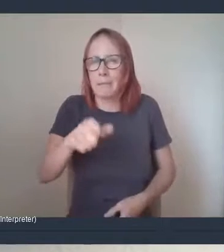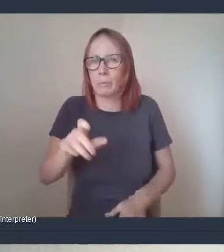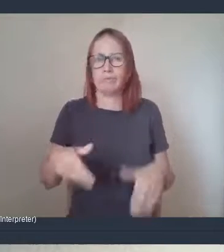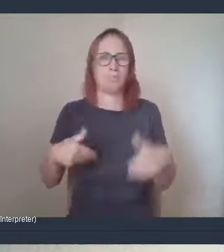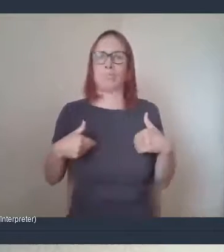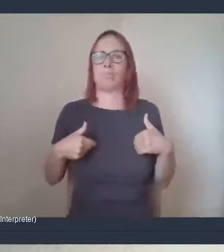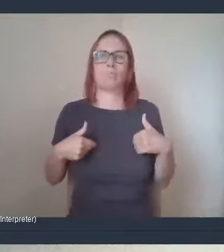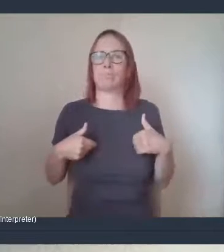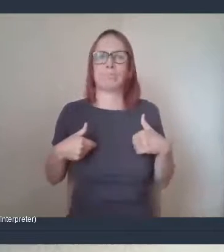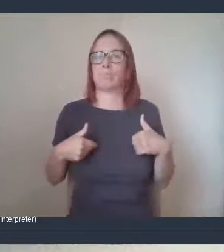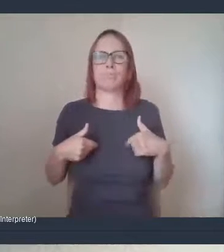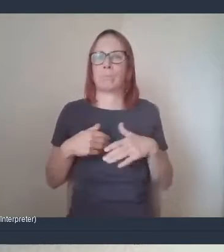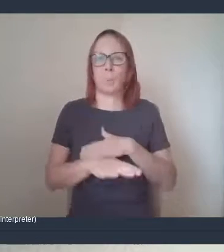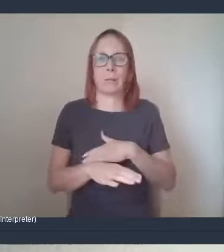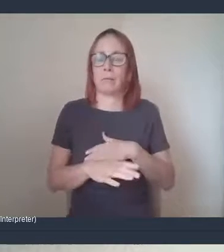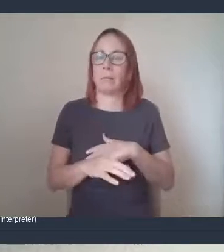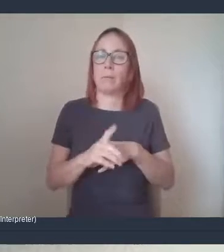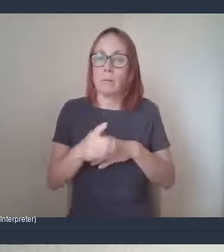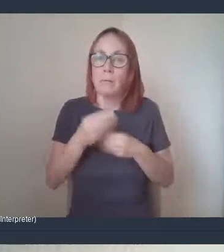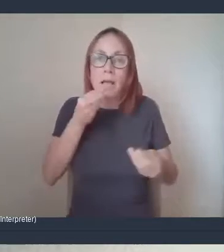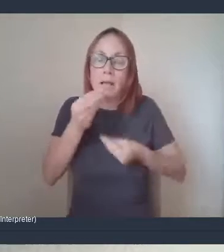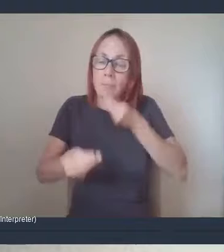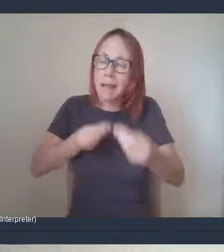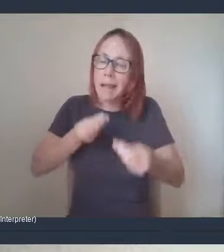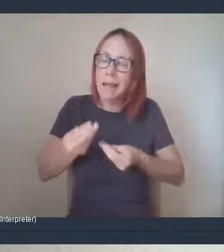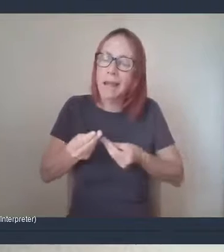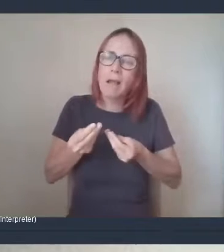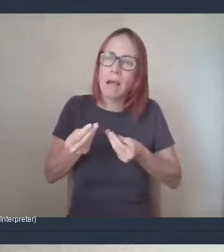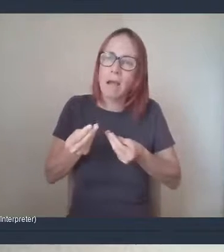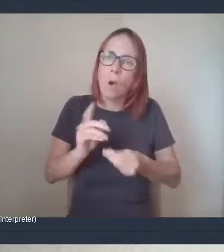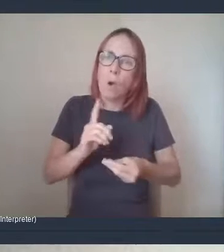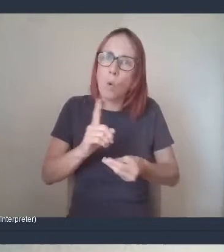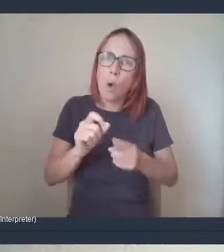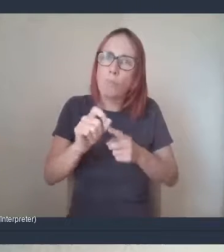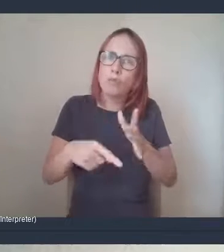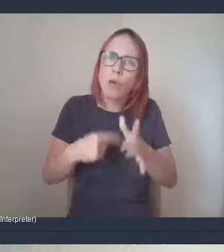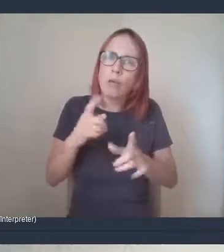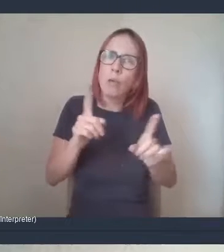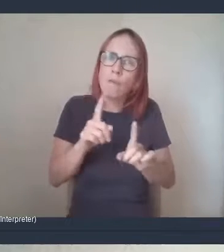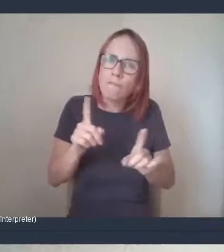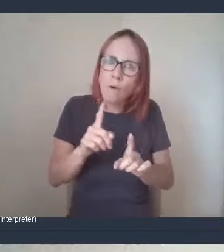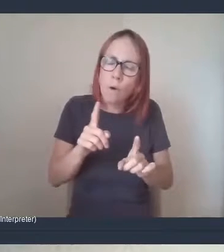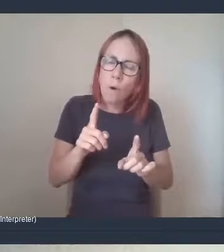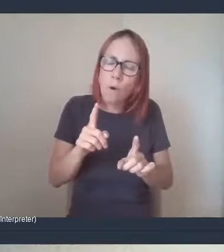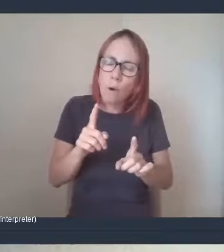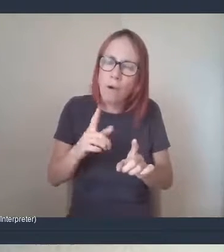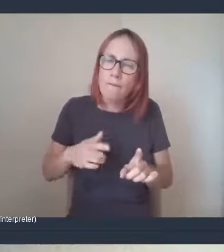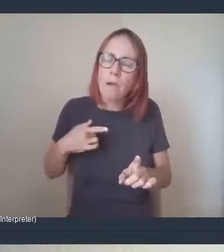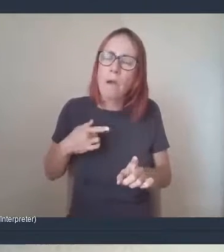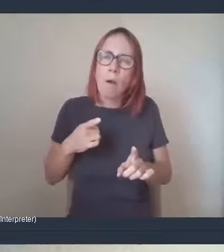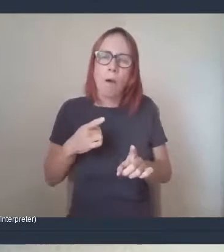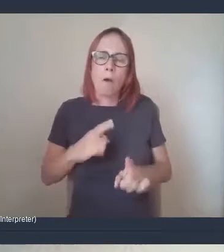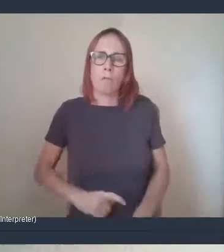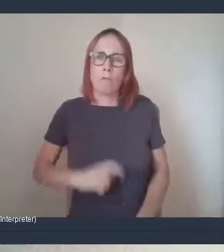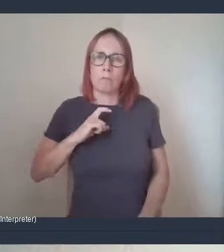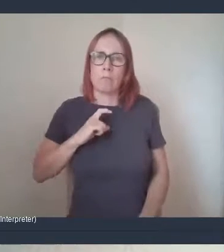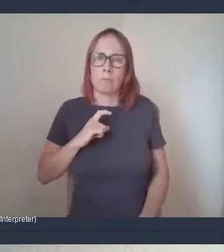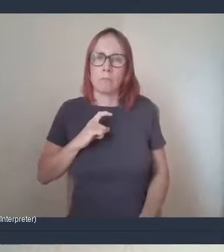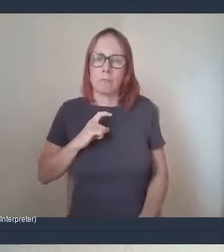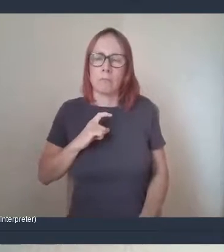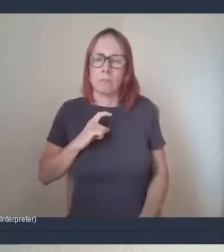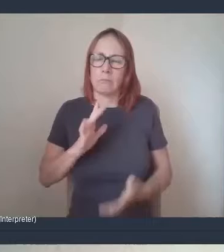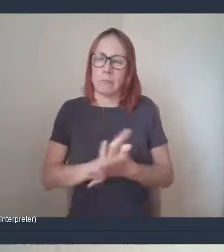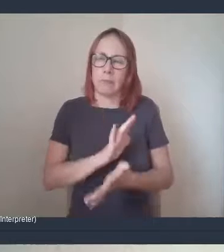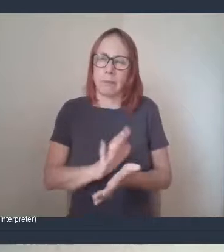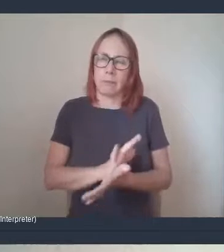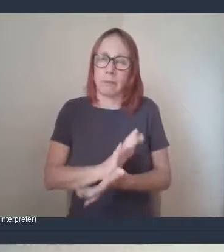But until you explain kind of, you know, what we actually are about, then it kind of softens. But yeah, mean, as I said before, the